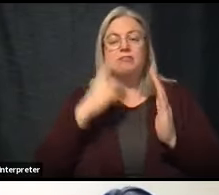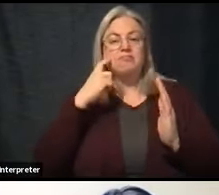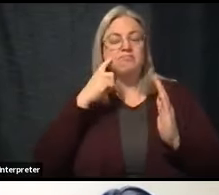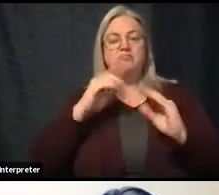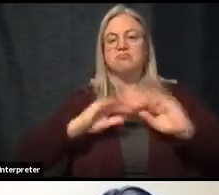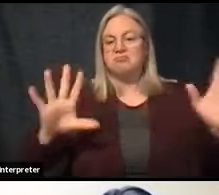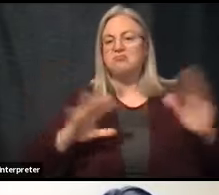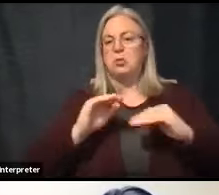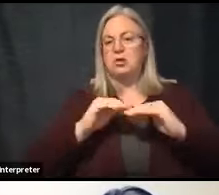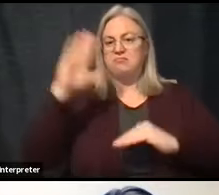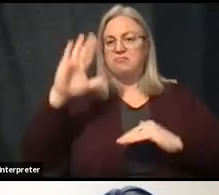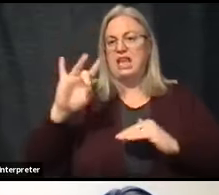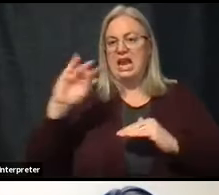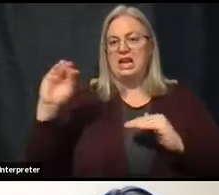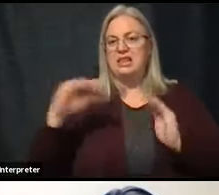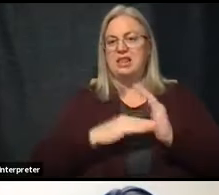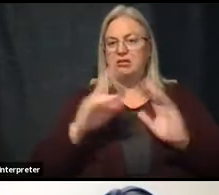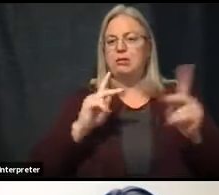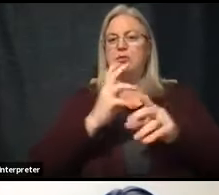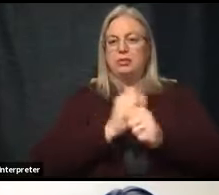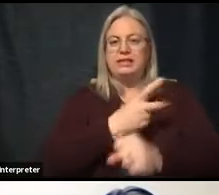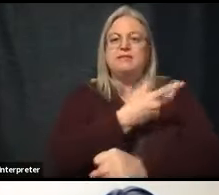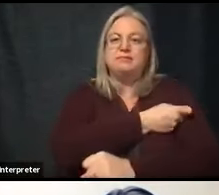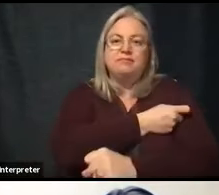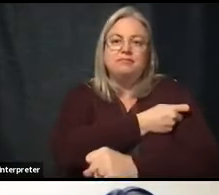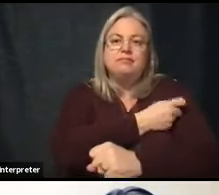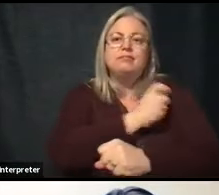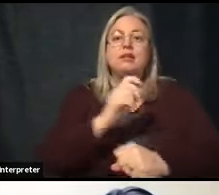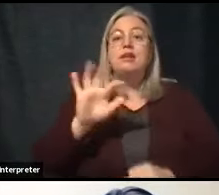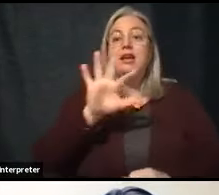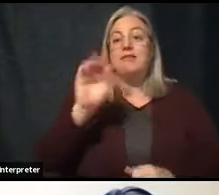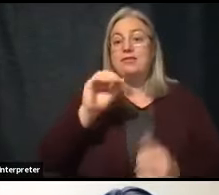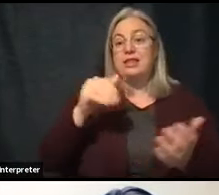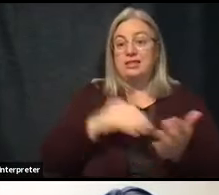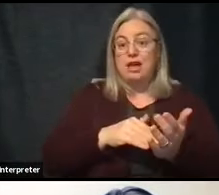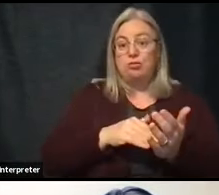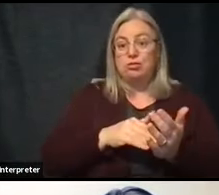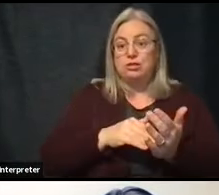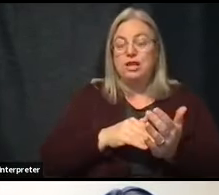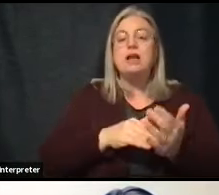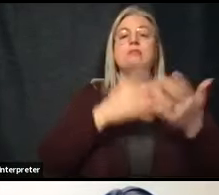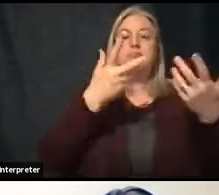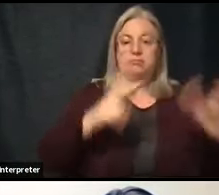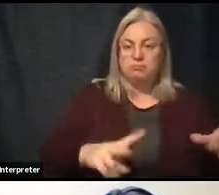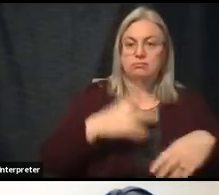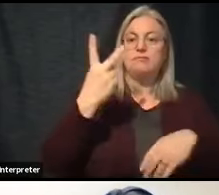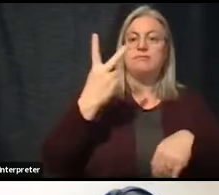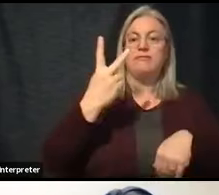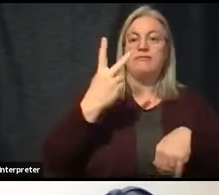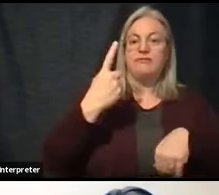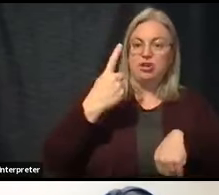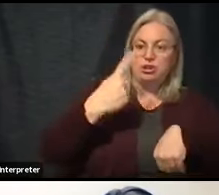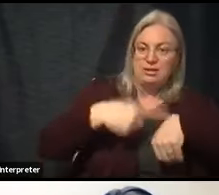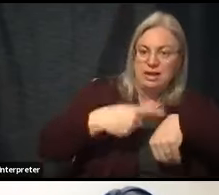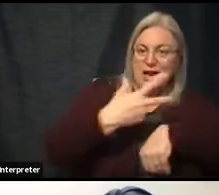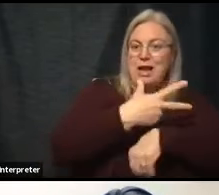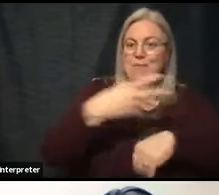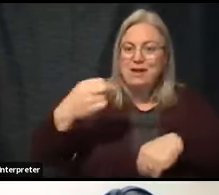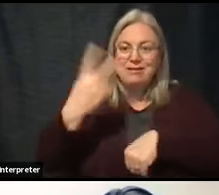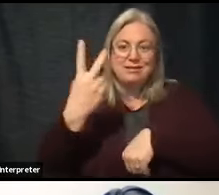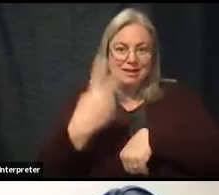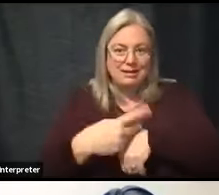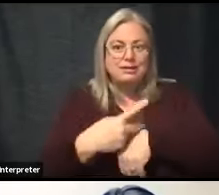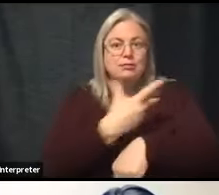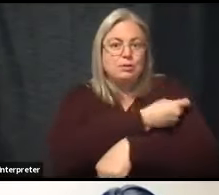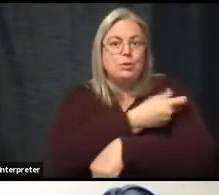question about it. And about 50,000 of those have received both first and second doses. And so those numbers are going